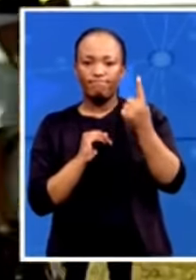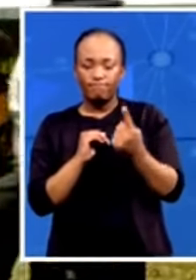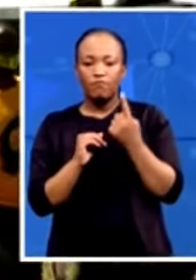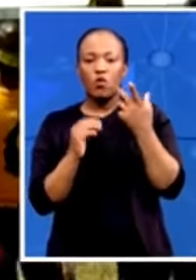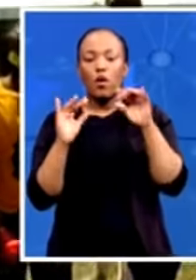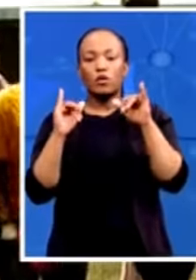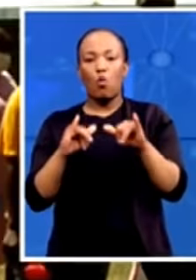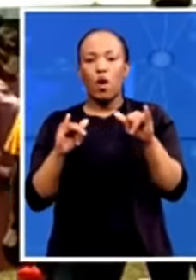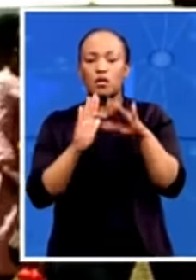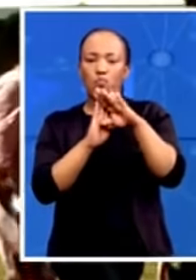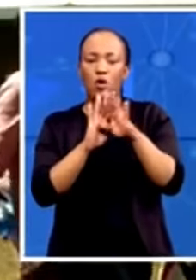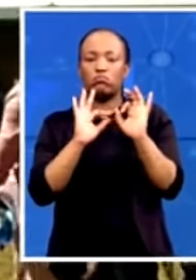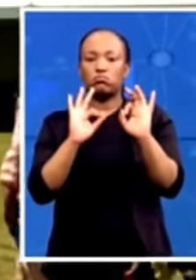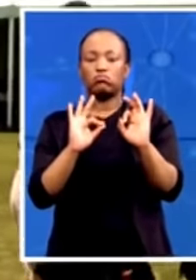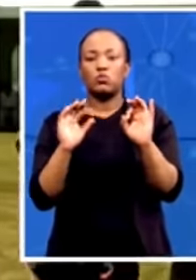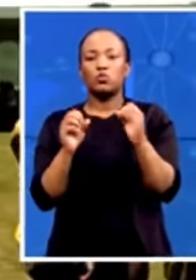to you and join us back.